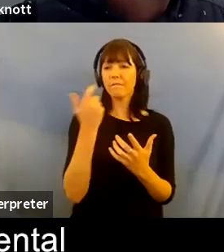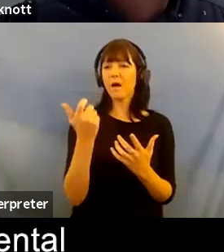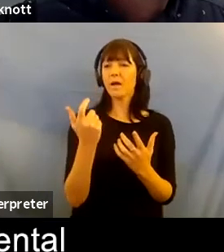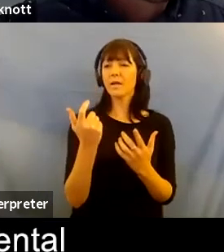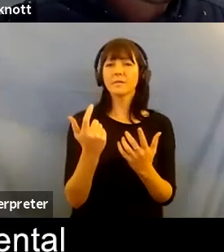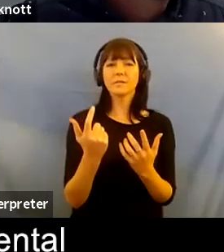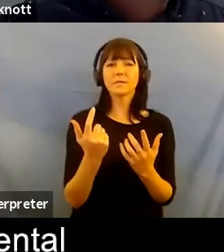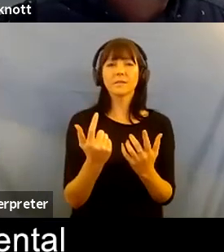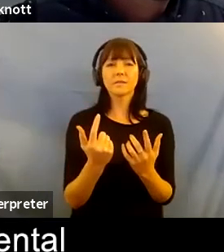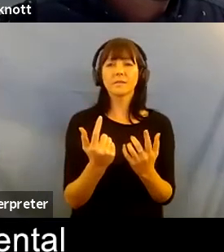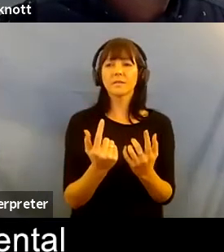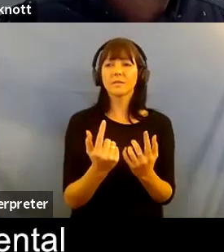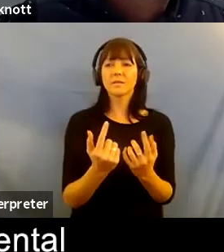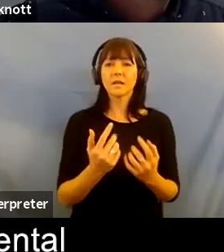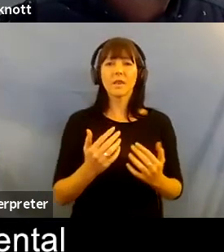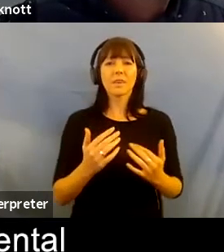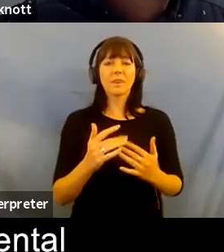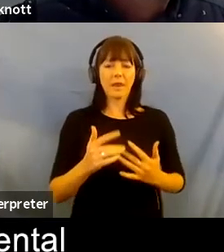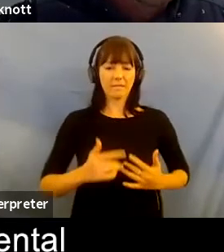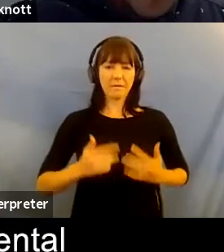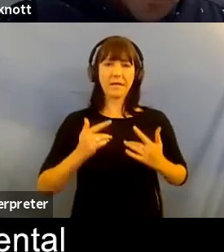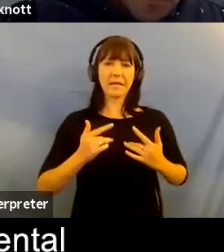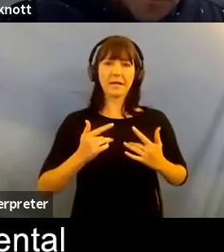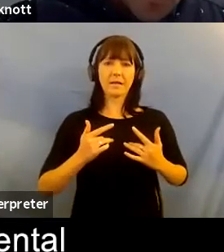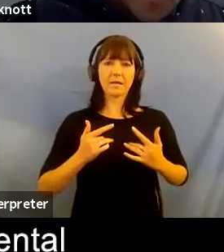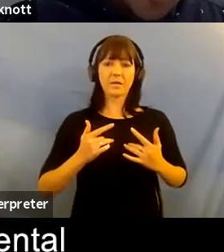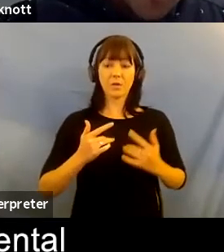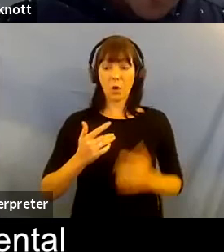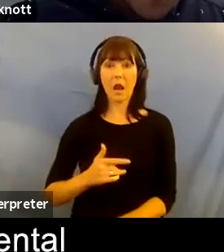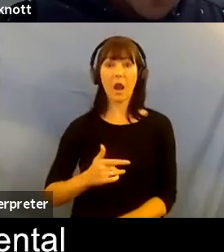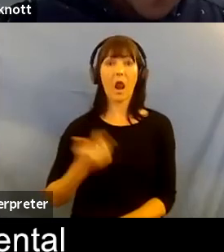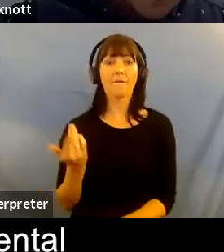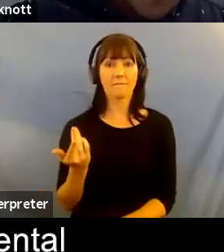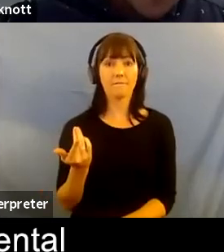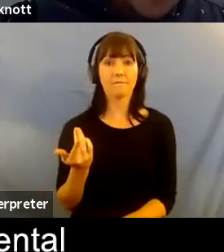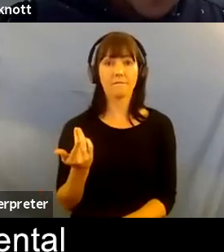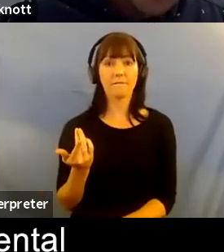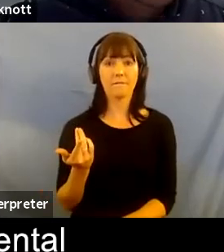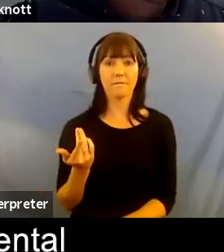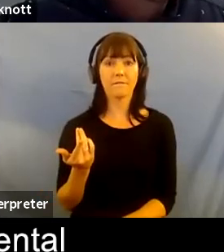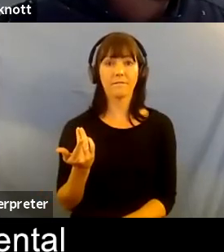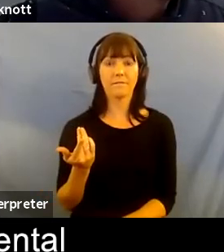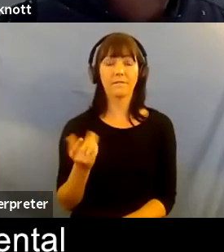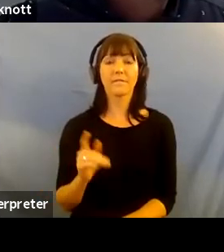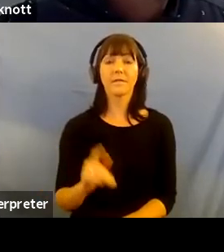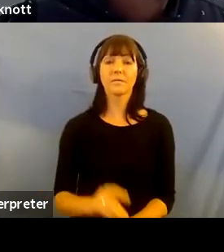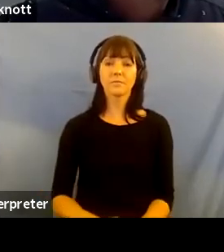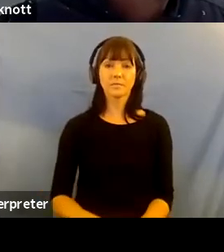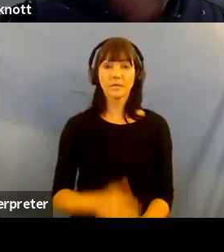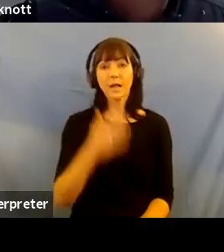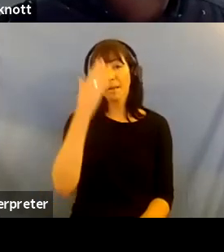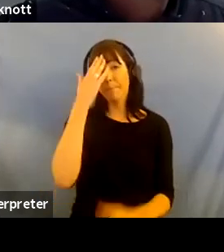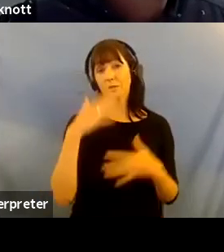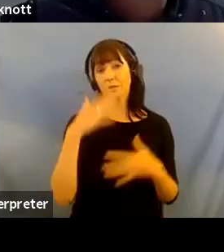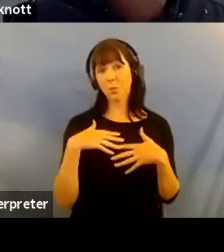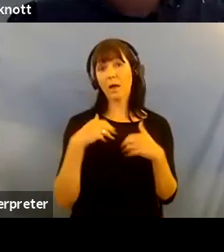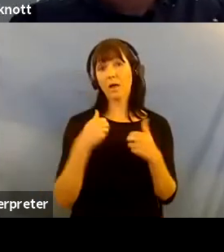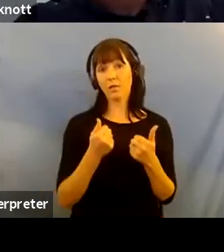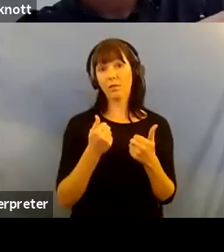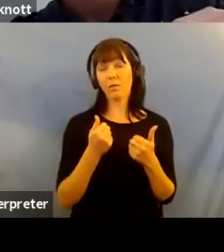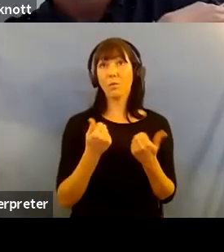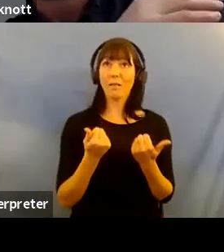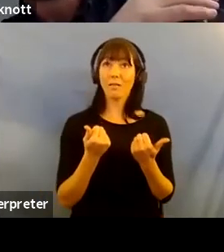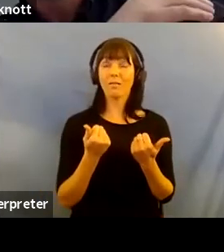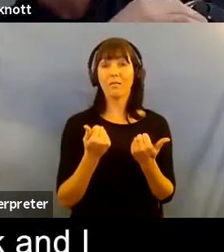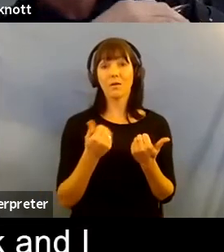and for me mental health is only it's part of having a brain and